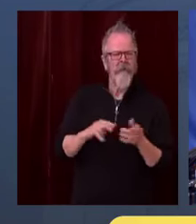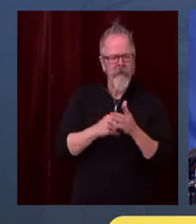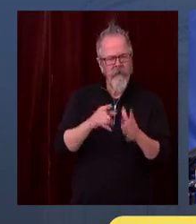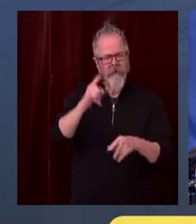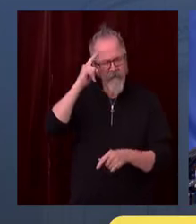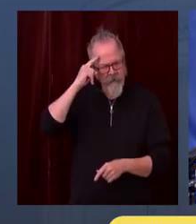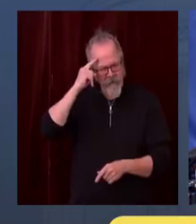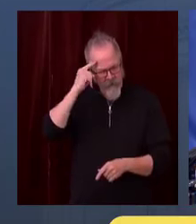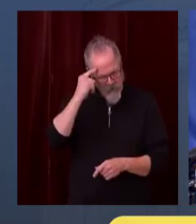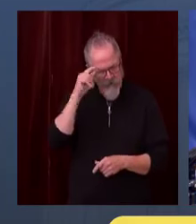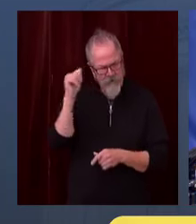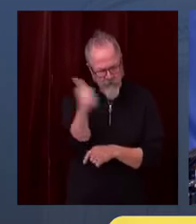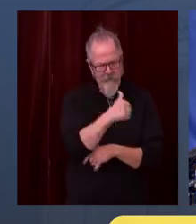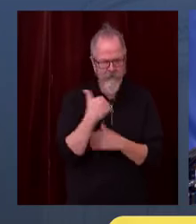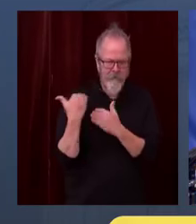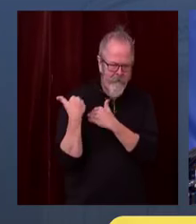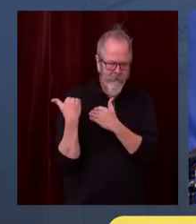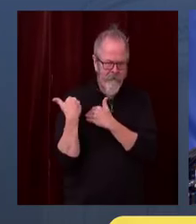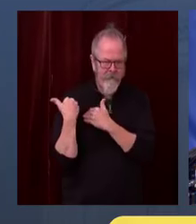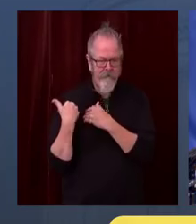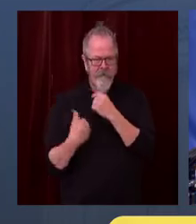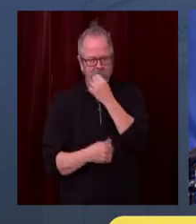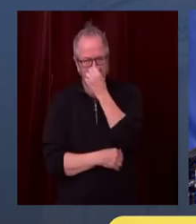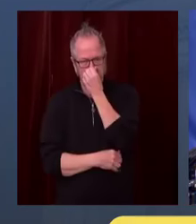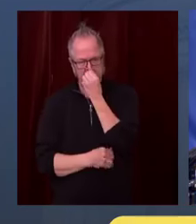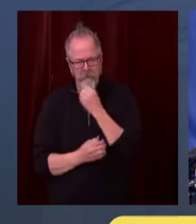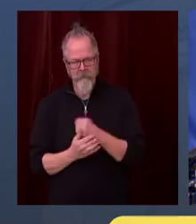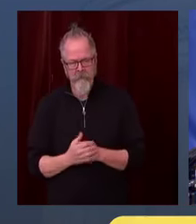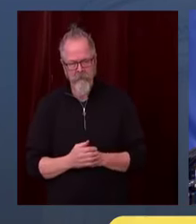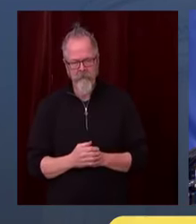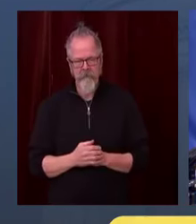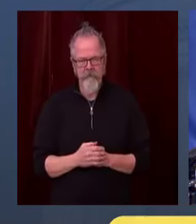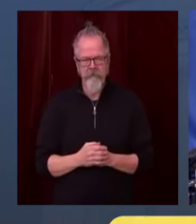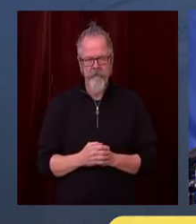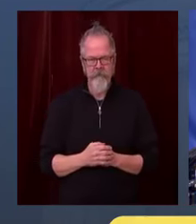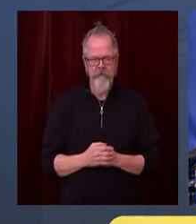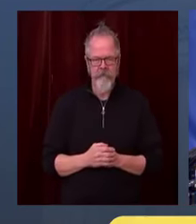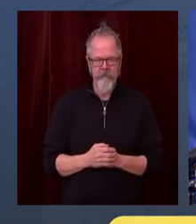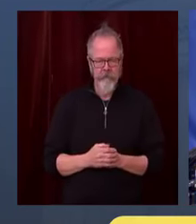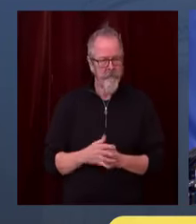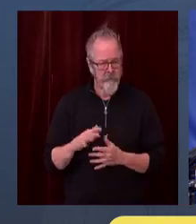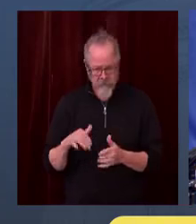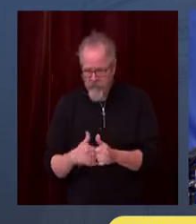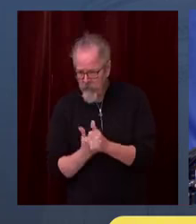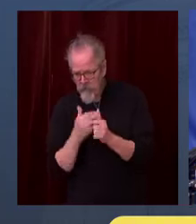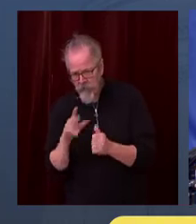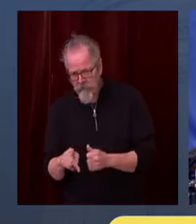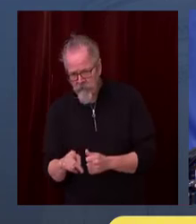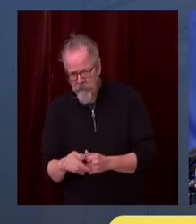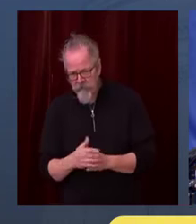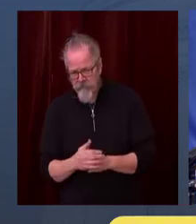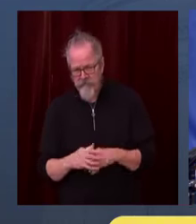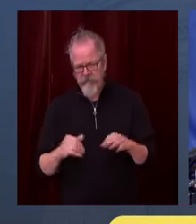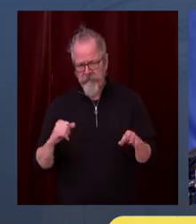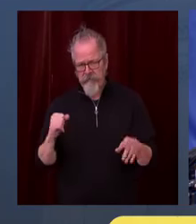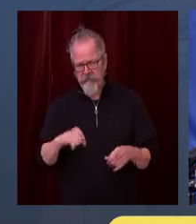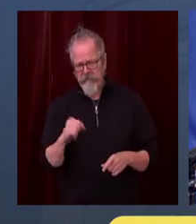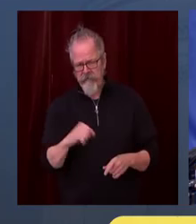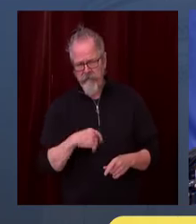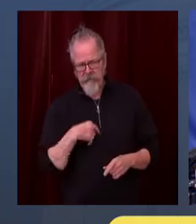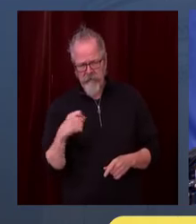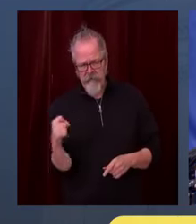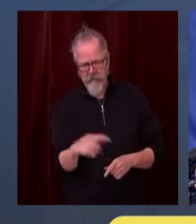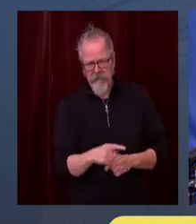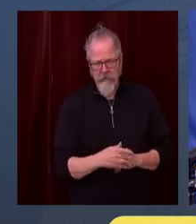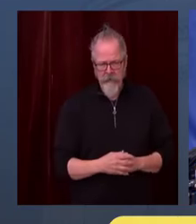Rachel, did you want to ask a follow-up question? Yeah, the State's Hospitality Association is estimating that 100,000 people could